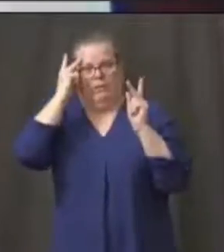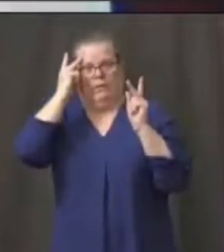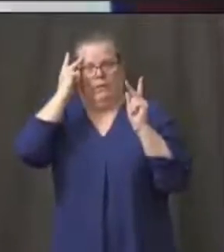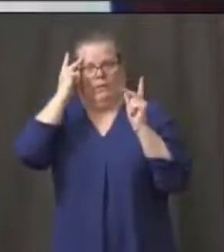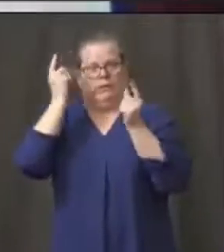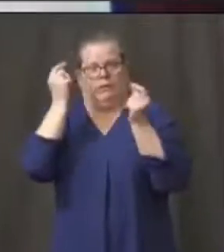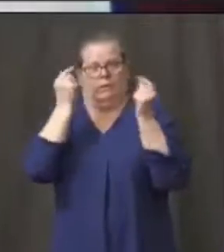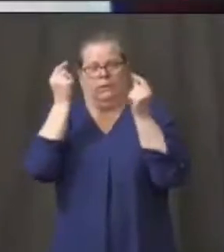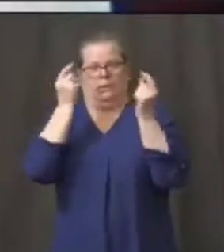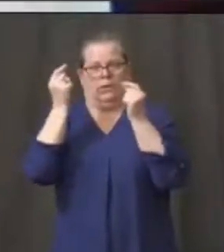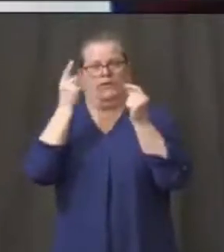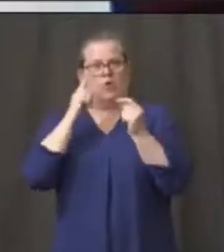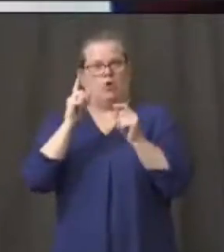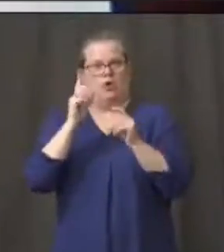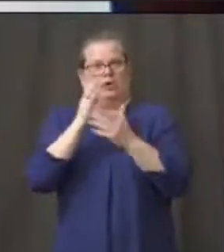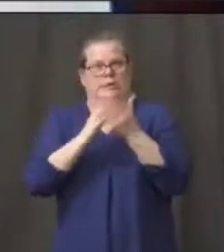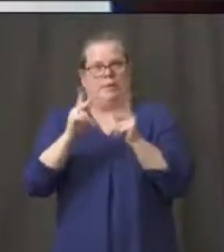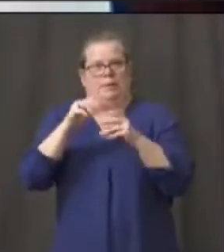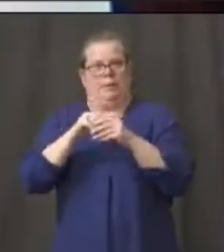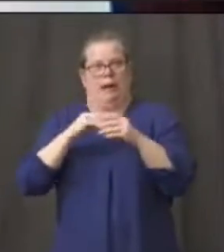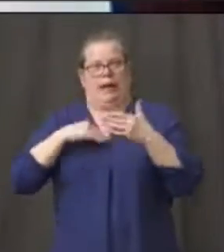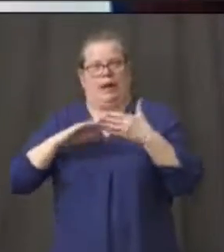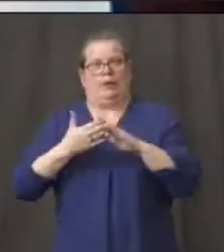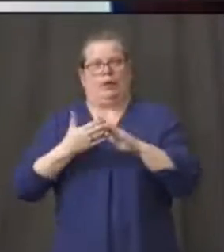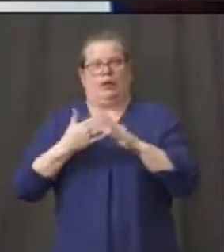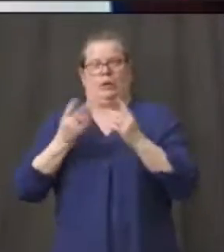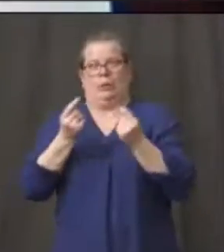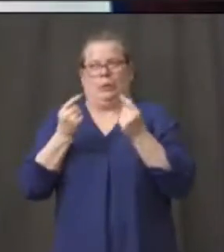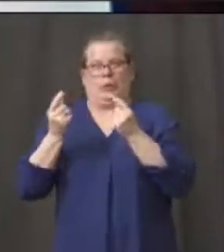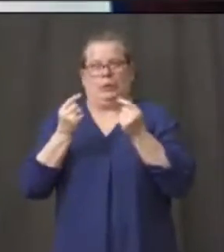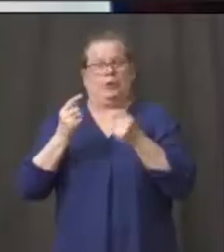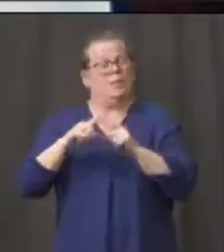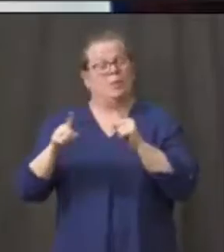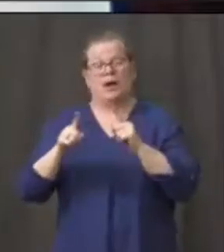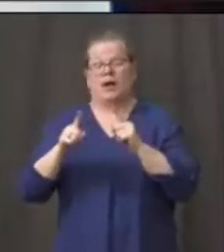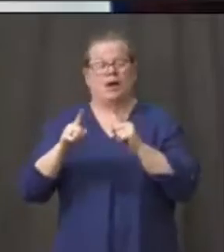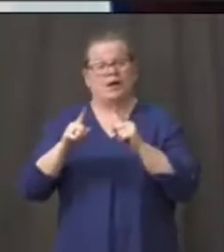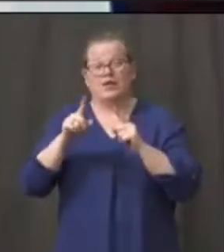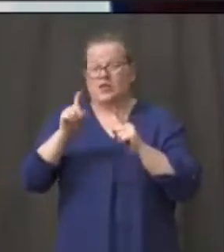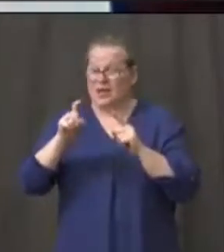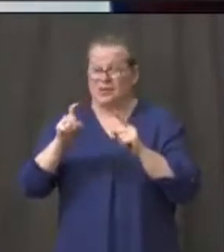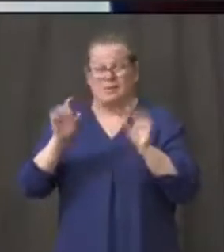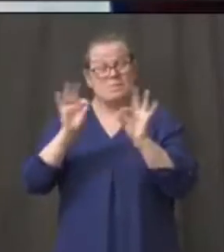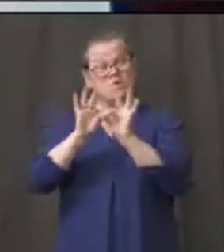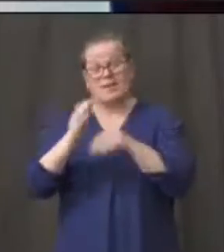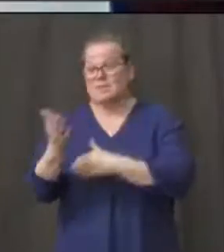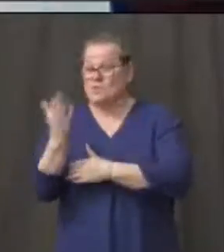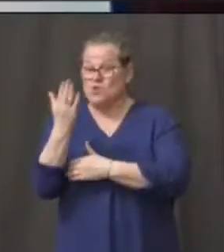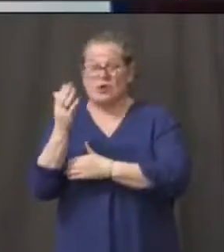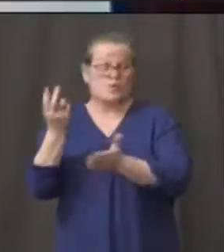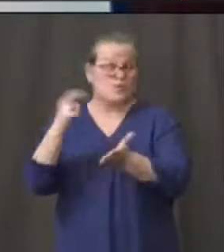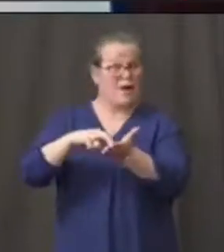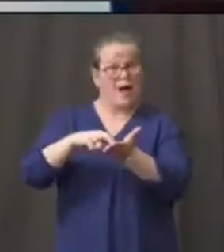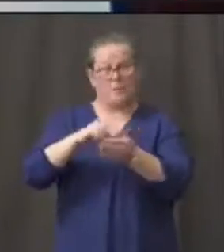most vulnerable in your community. But at the end of the day, if you leverage all of your resources, you'll find you'll be able to meet the challenges that the virus